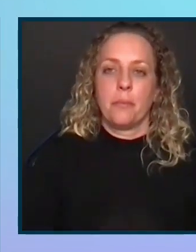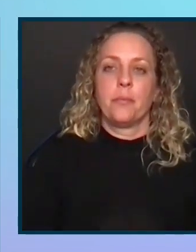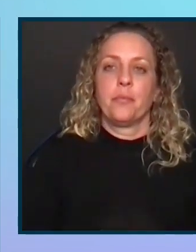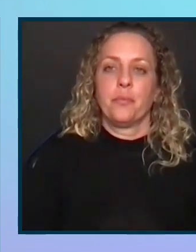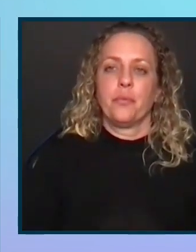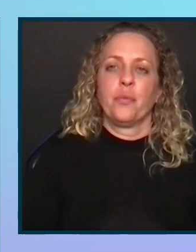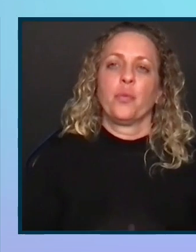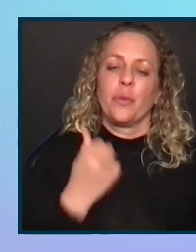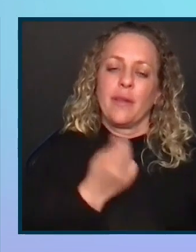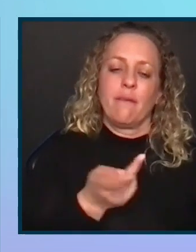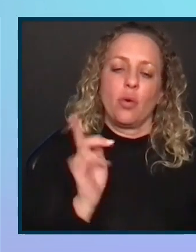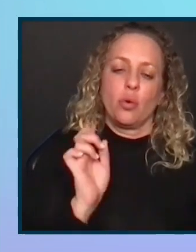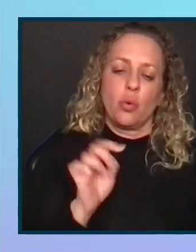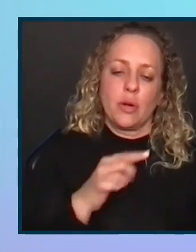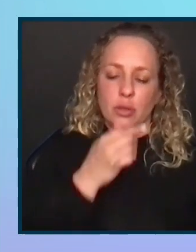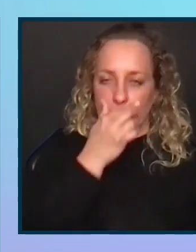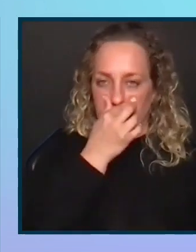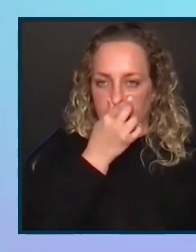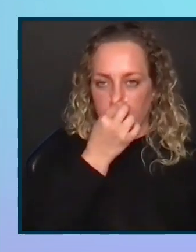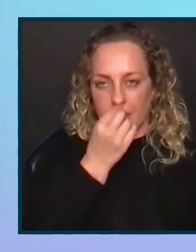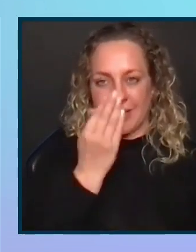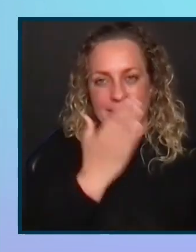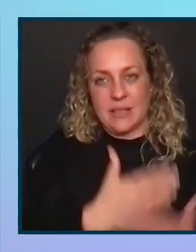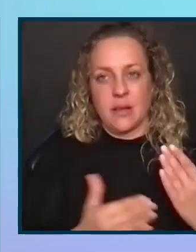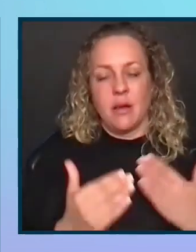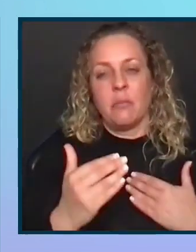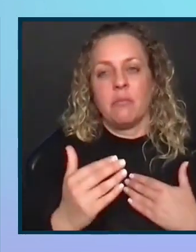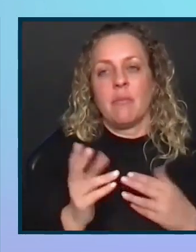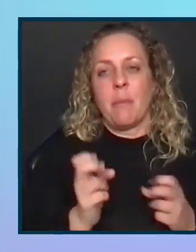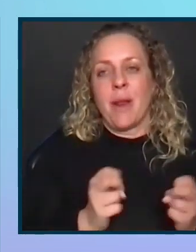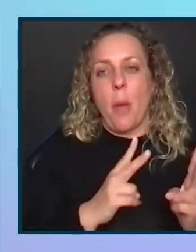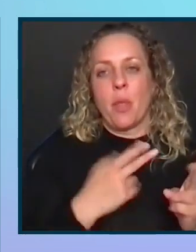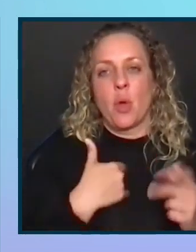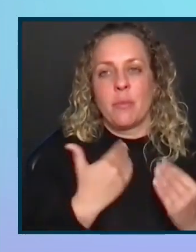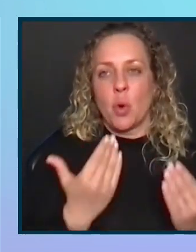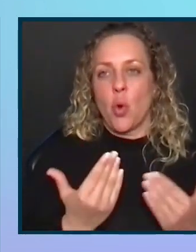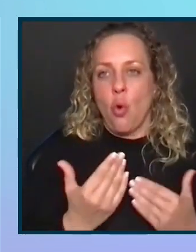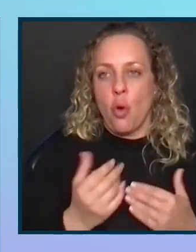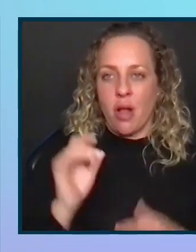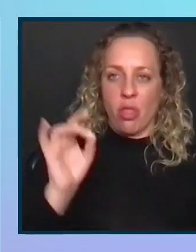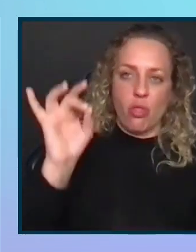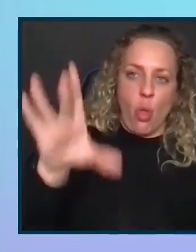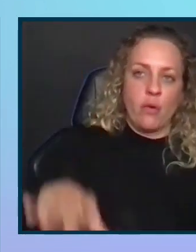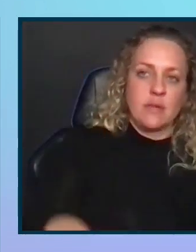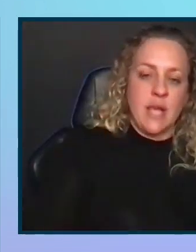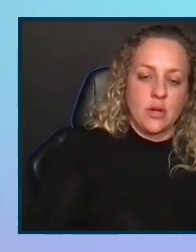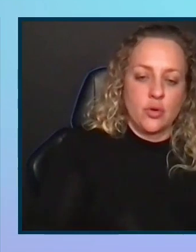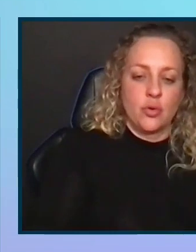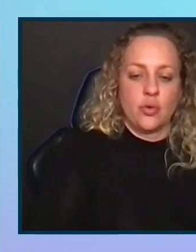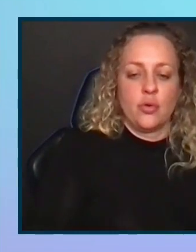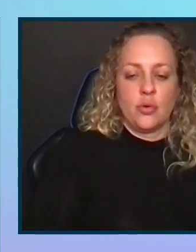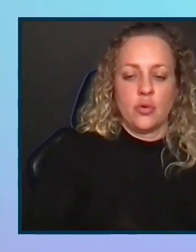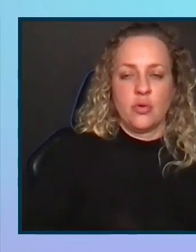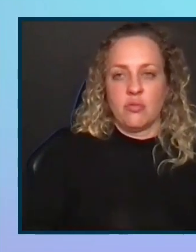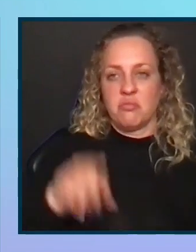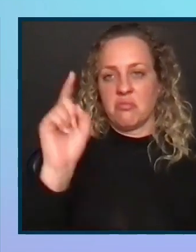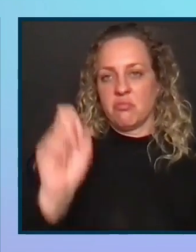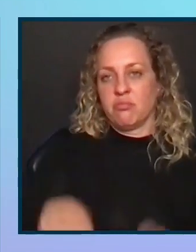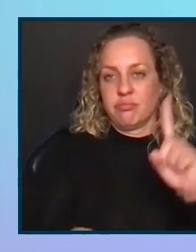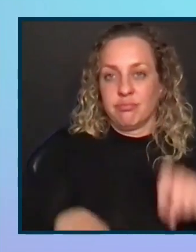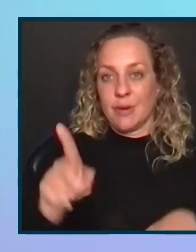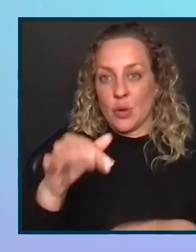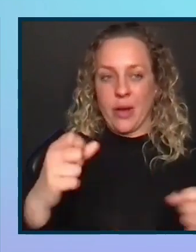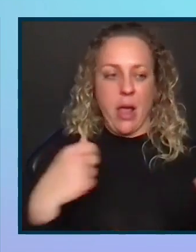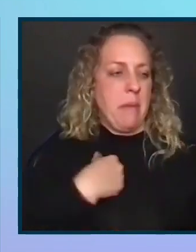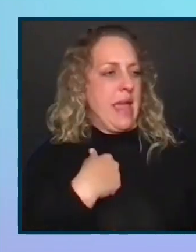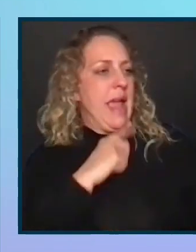We've got a few questions and some have been upvoted. So I'm going to go ahead and throw those at you and I'll let you guys fight over them.